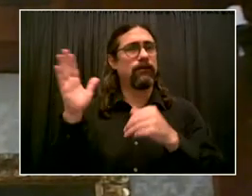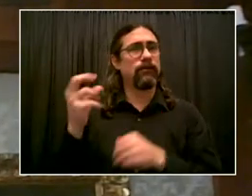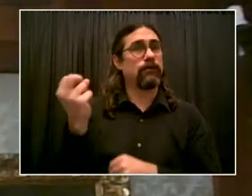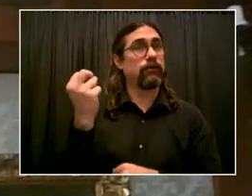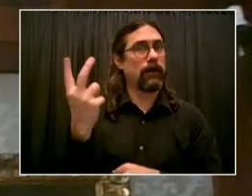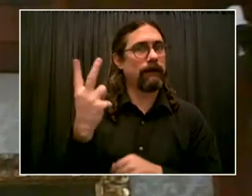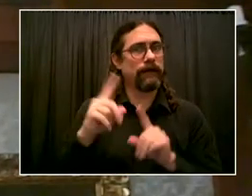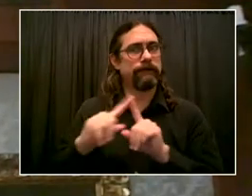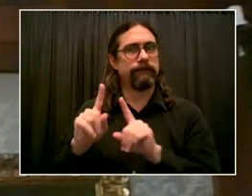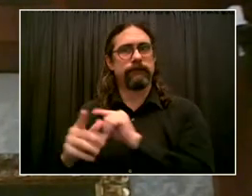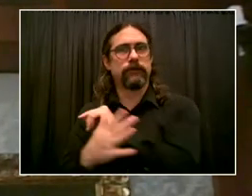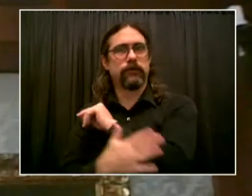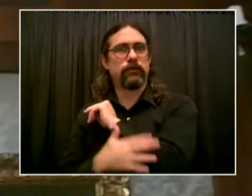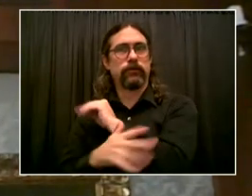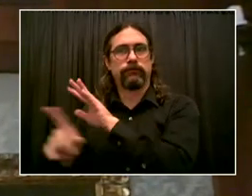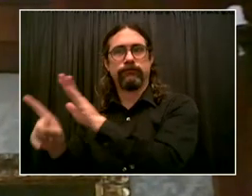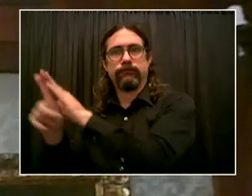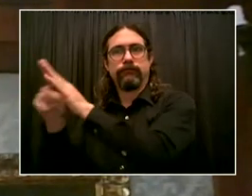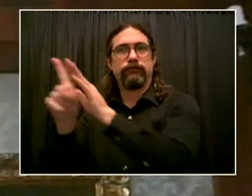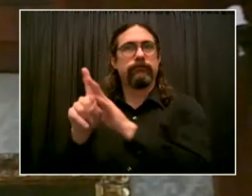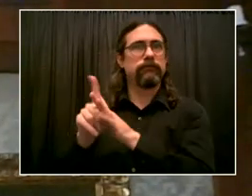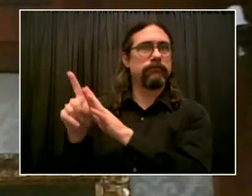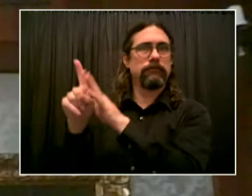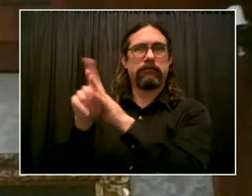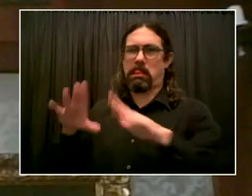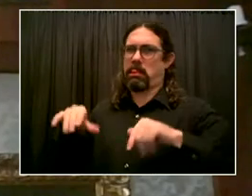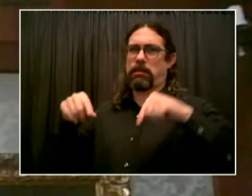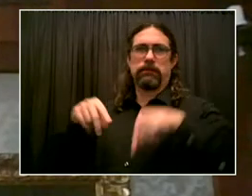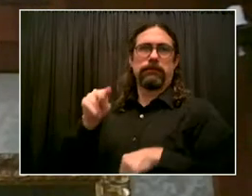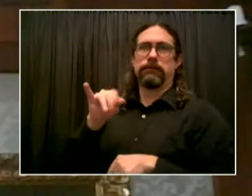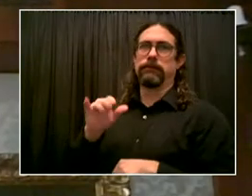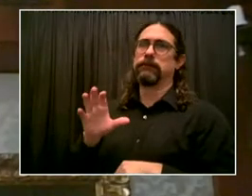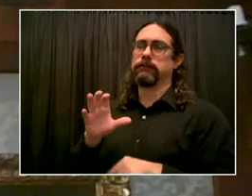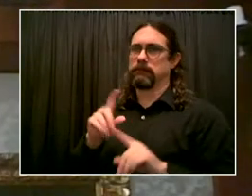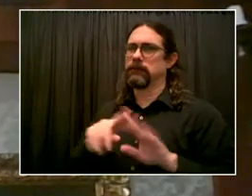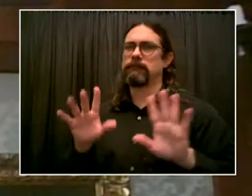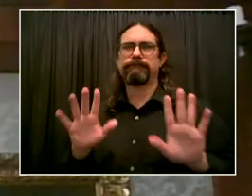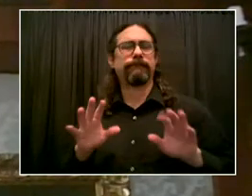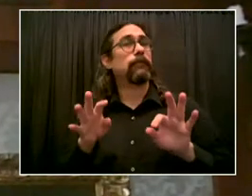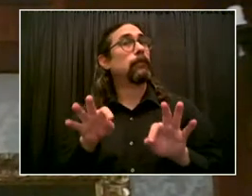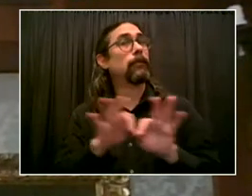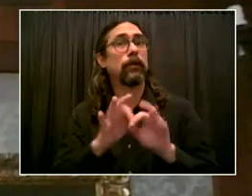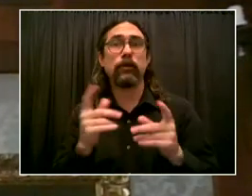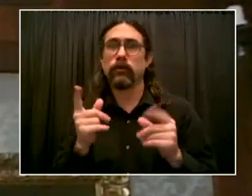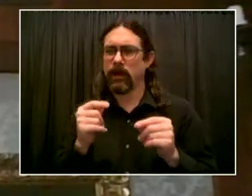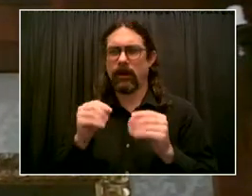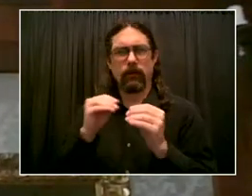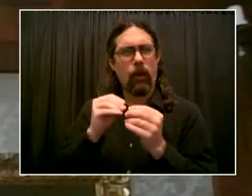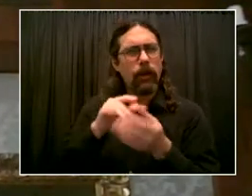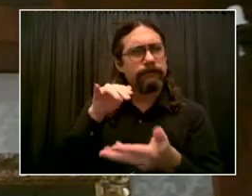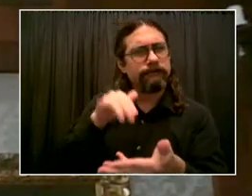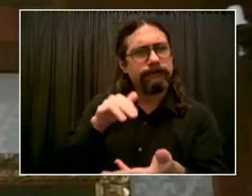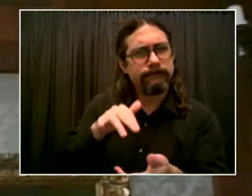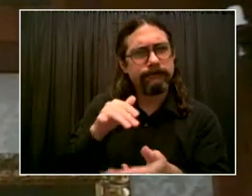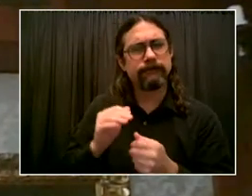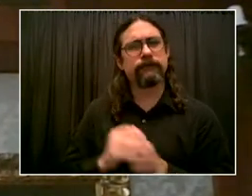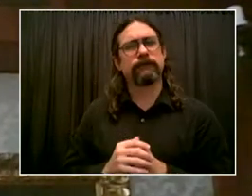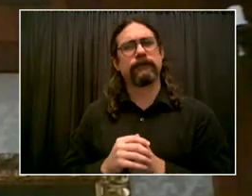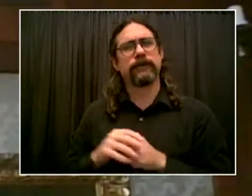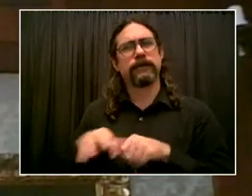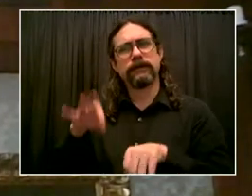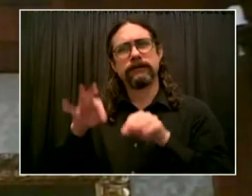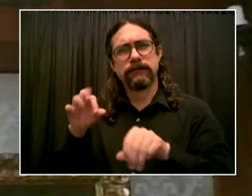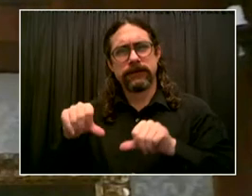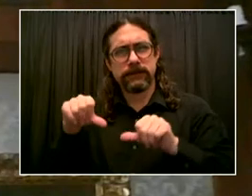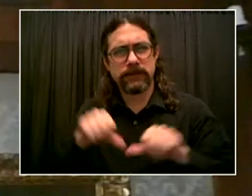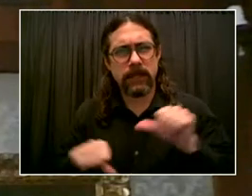science. And most important, we want to reemphasize the urgency of getting your shot. I got my booster to